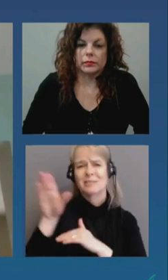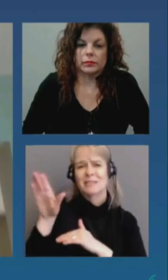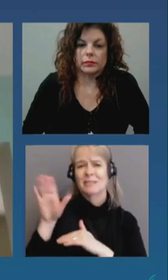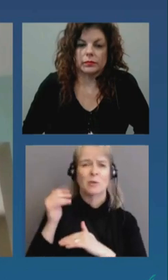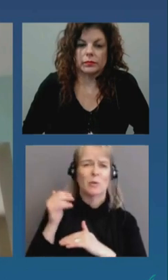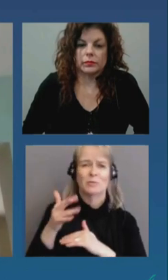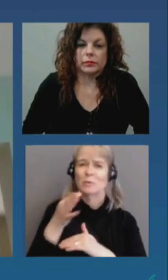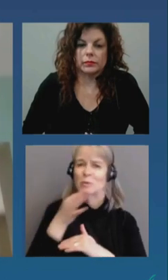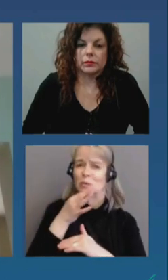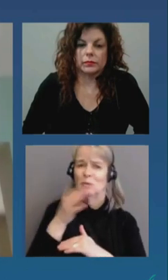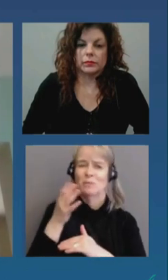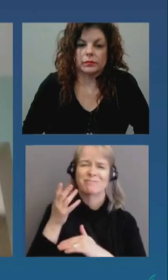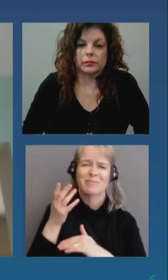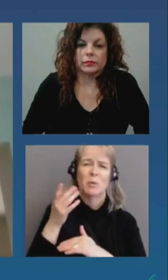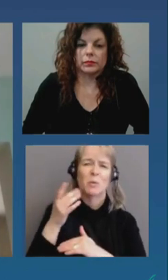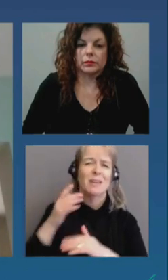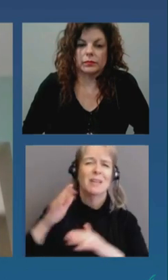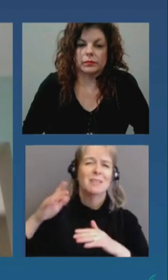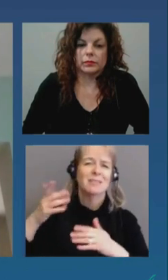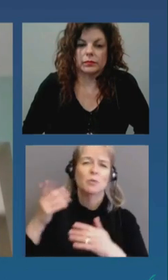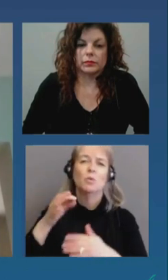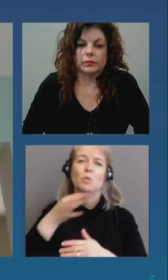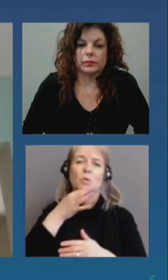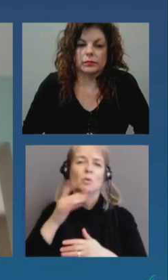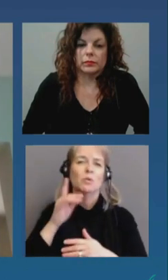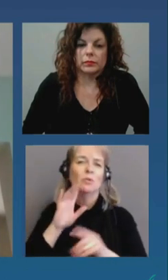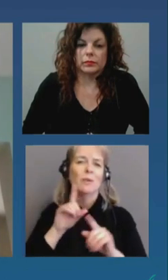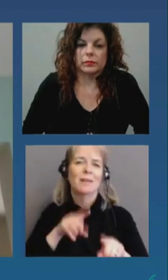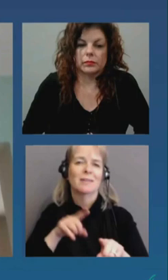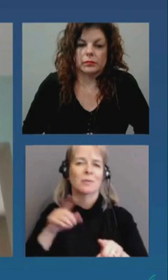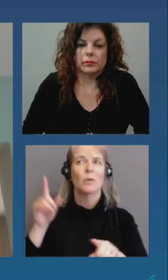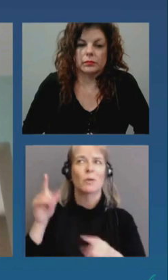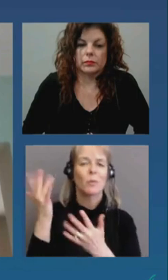can't come to some sort of a an agreement with the province on this